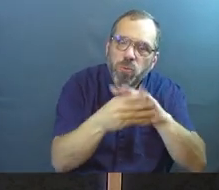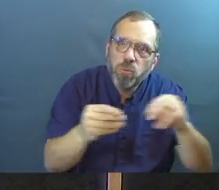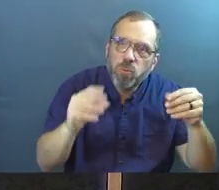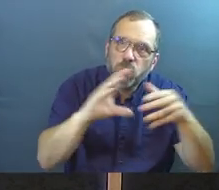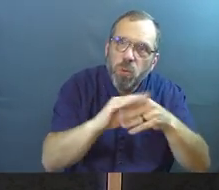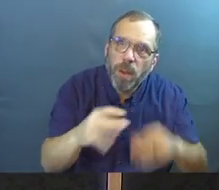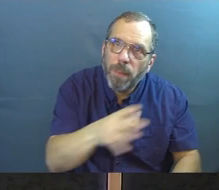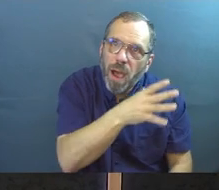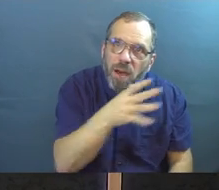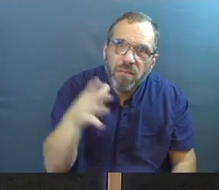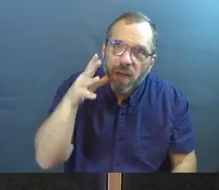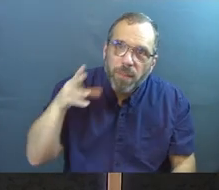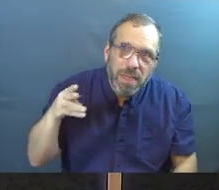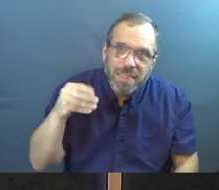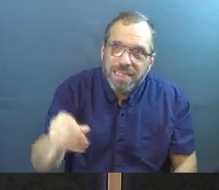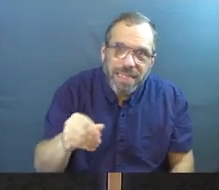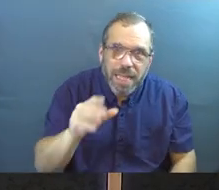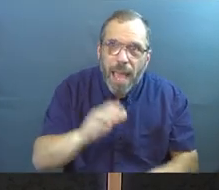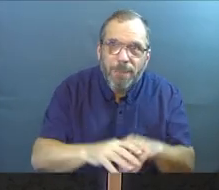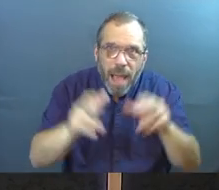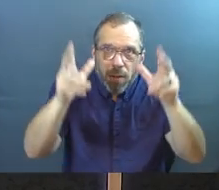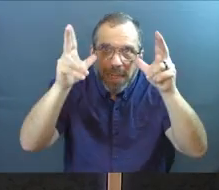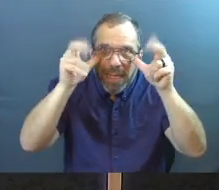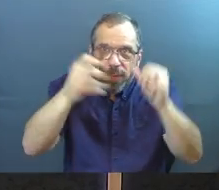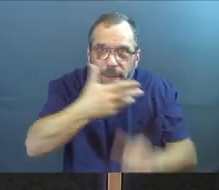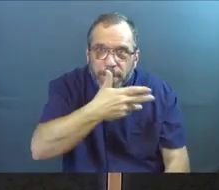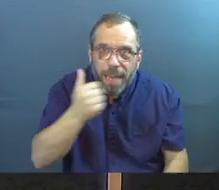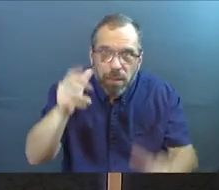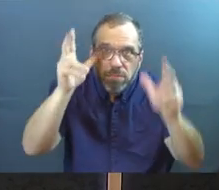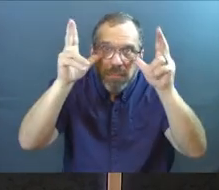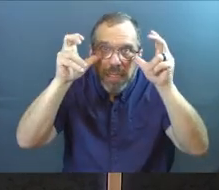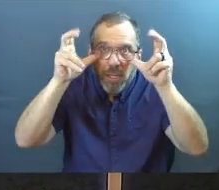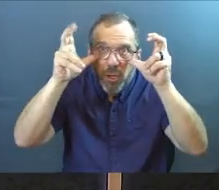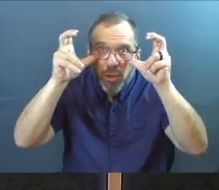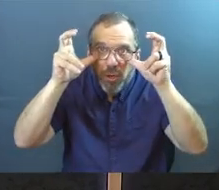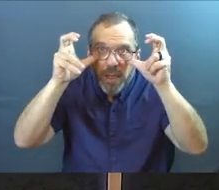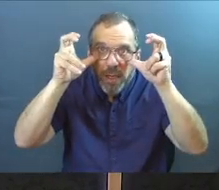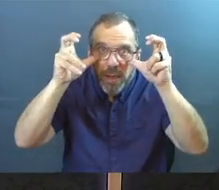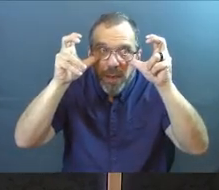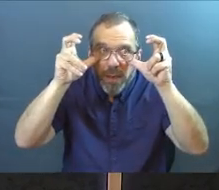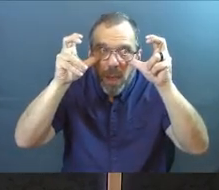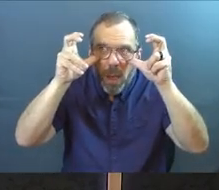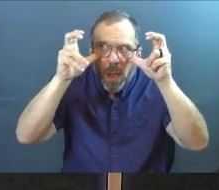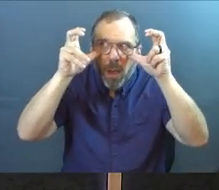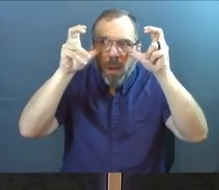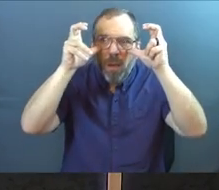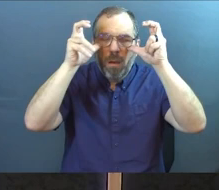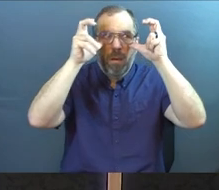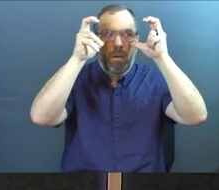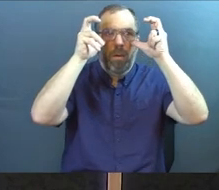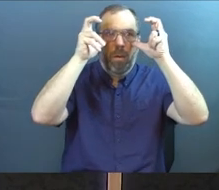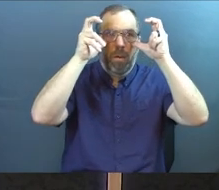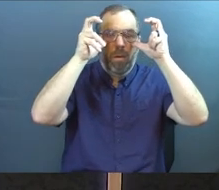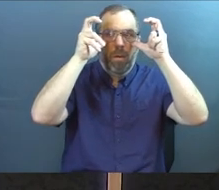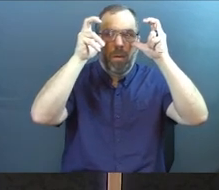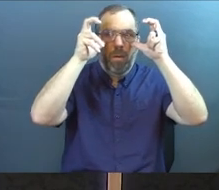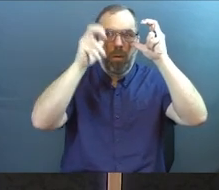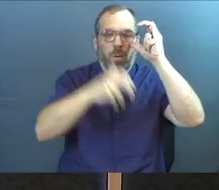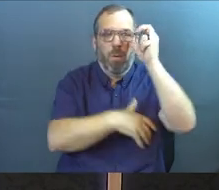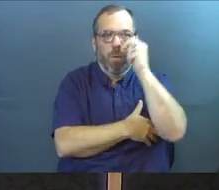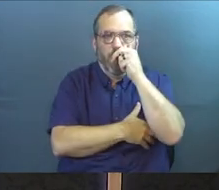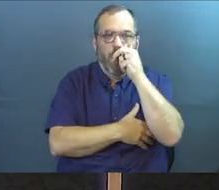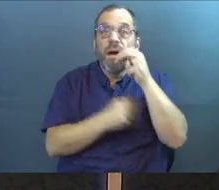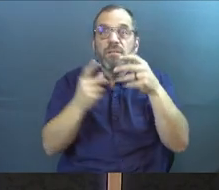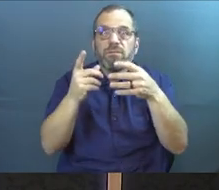illustration about a farmer and his seeds, it's about hearing better. And so then you start to realize, okay, my first clue